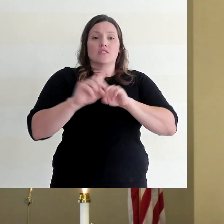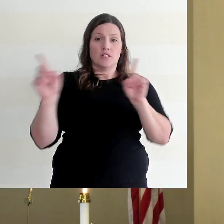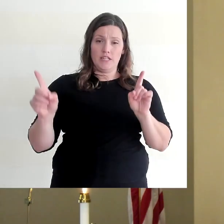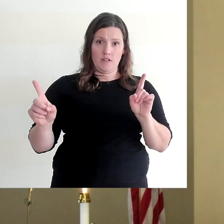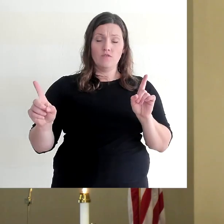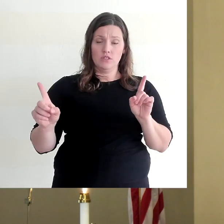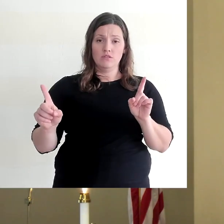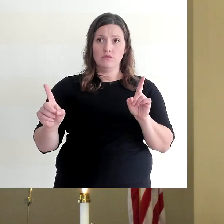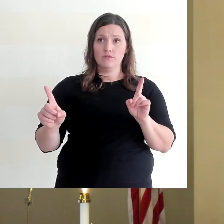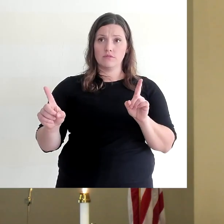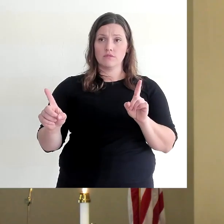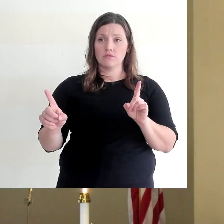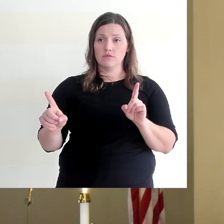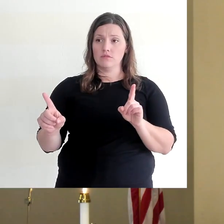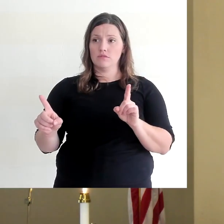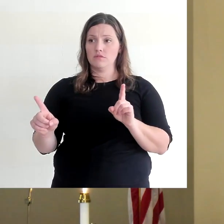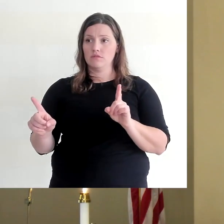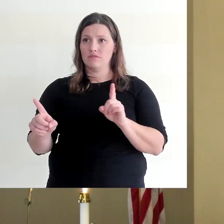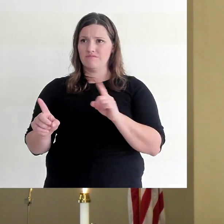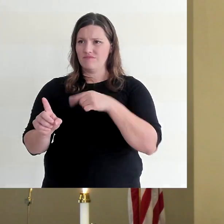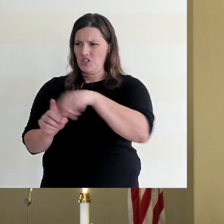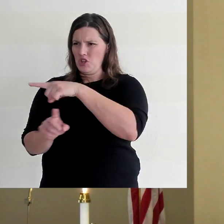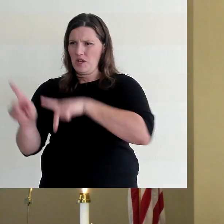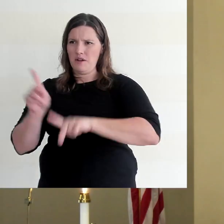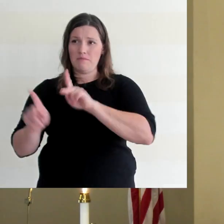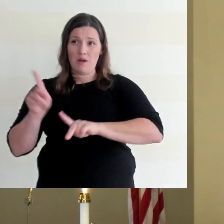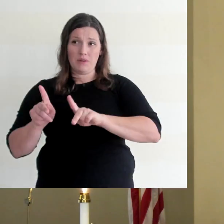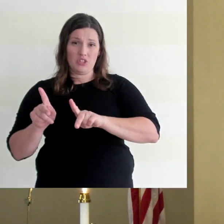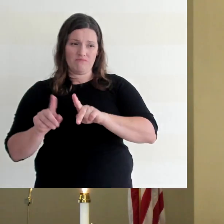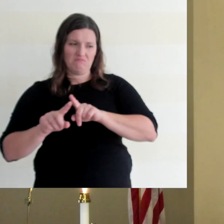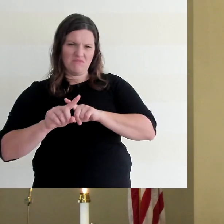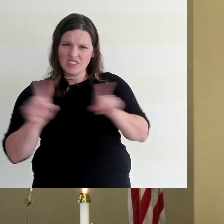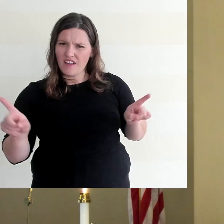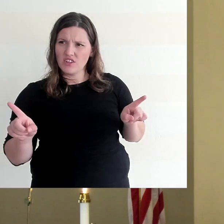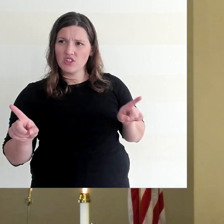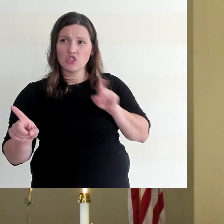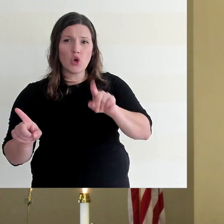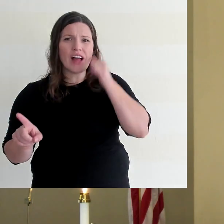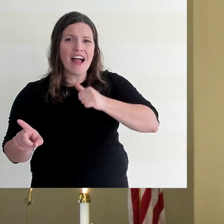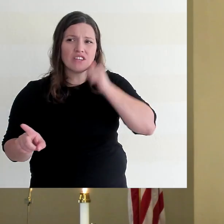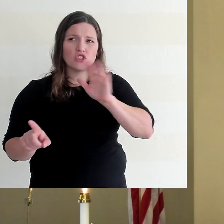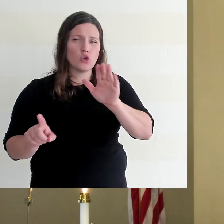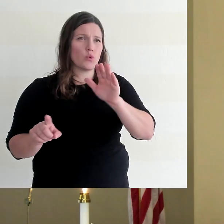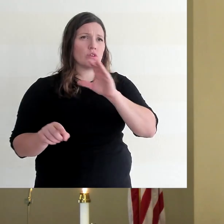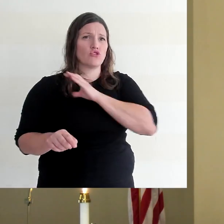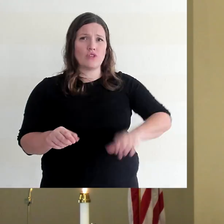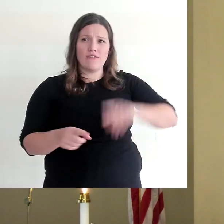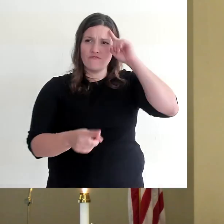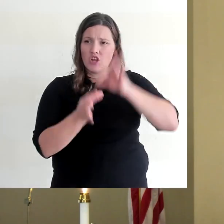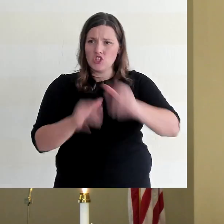than the people in the world. Your everyday Christian faith and life